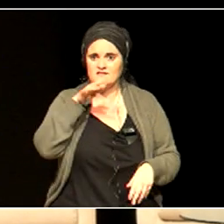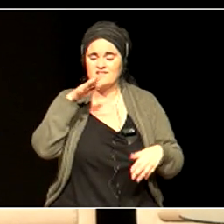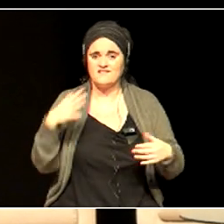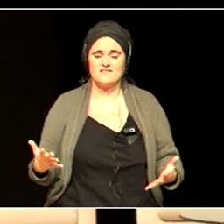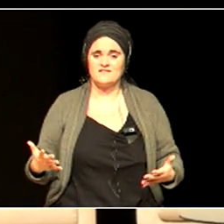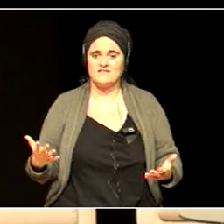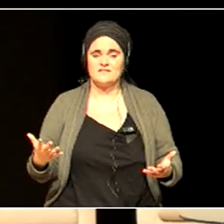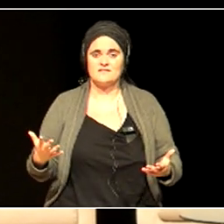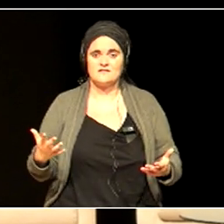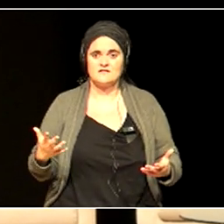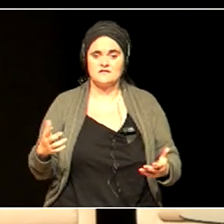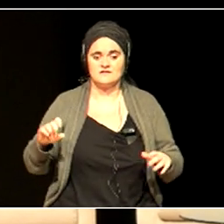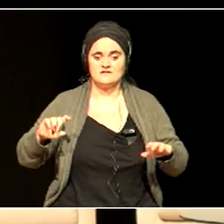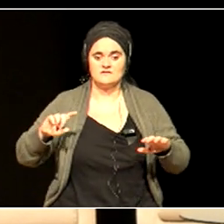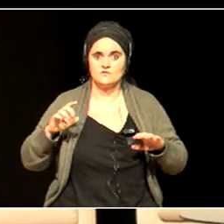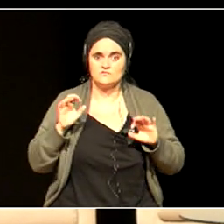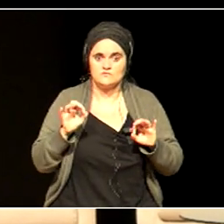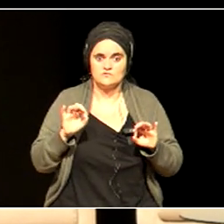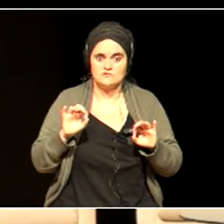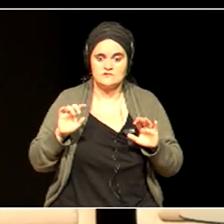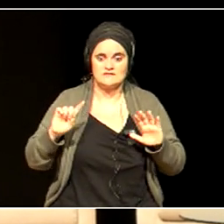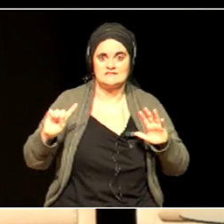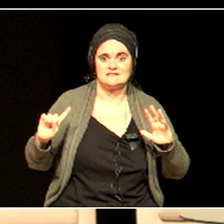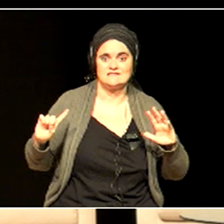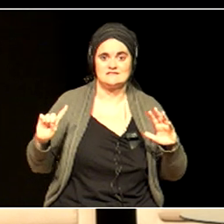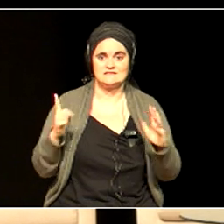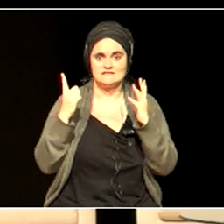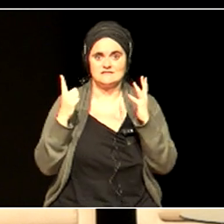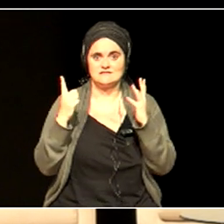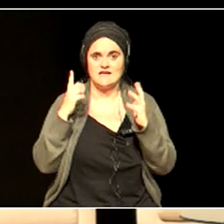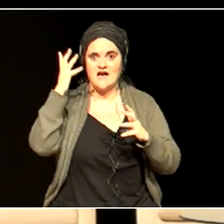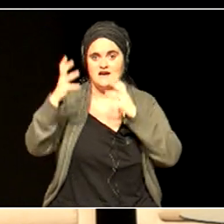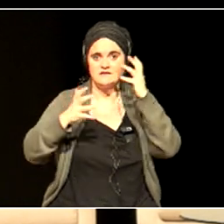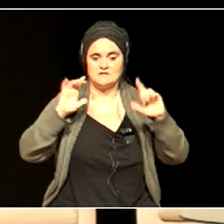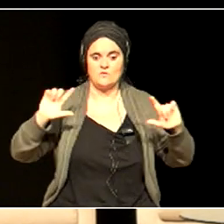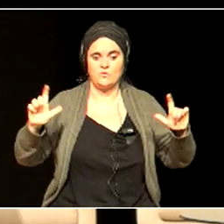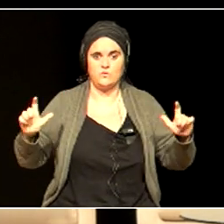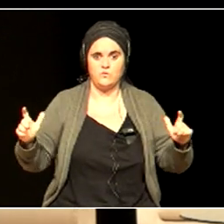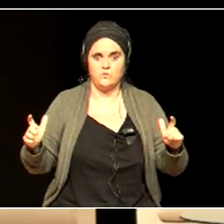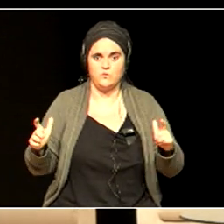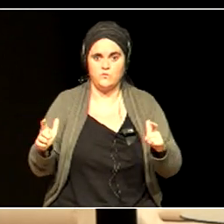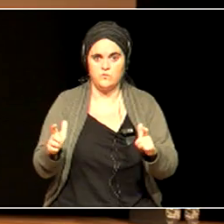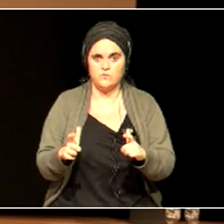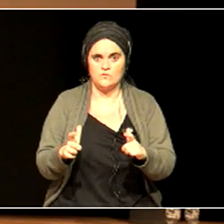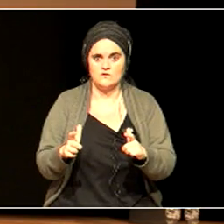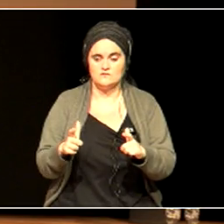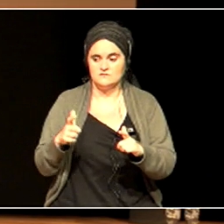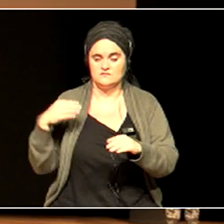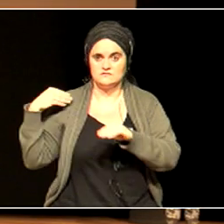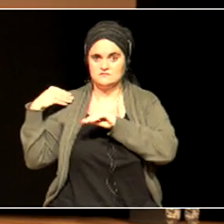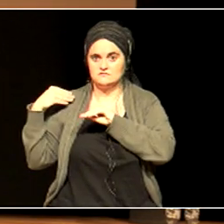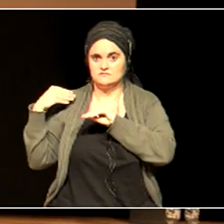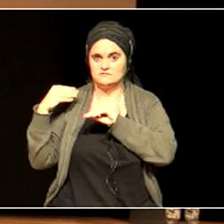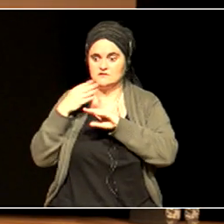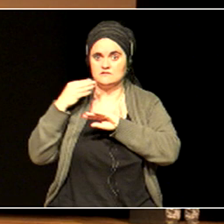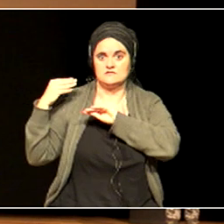animals in the history of the world.